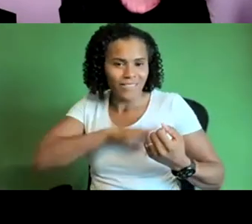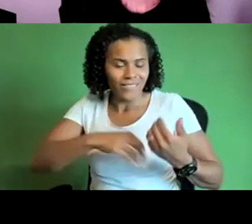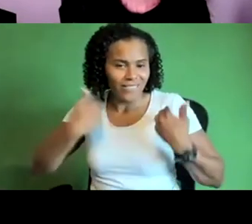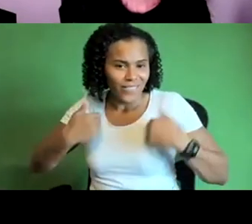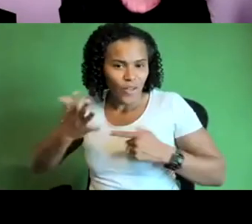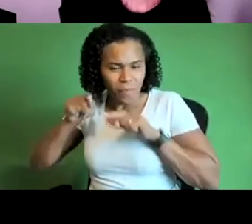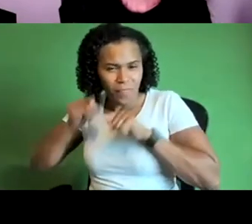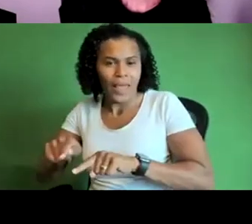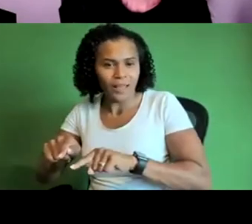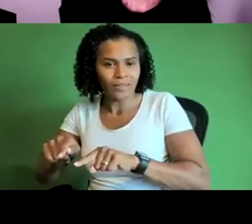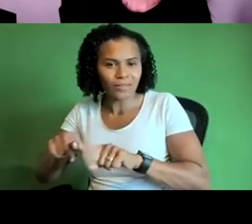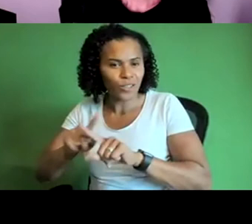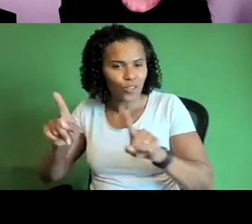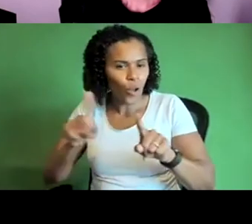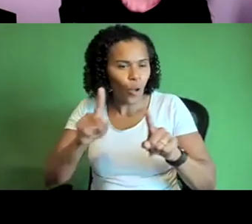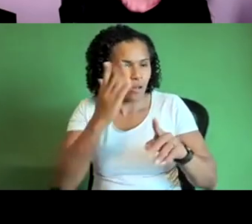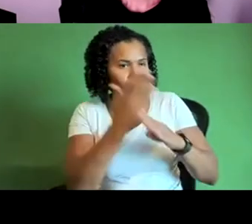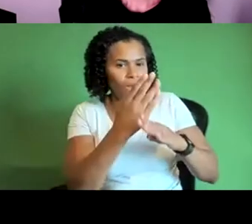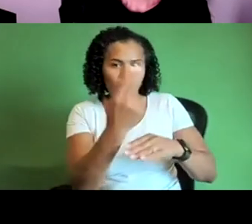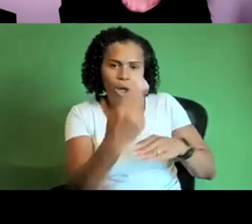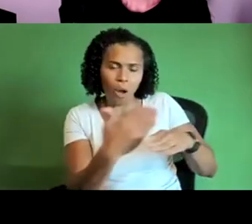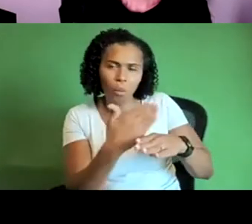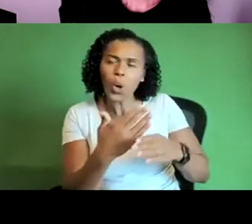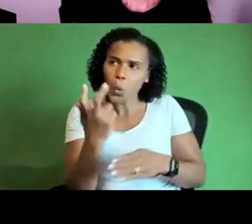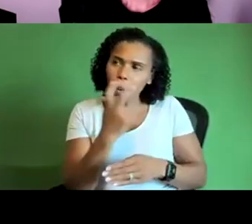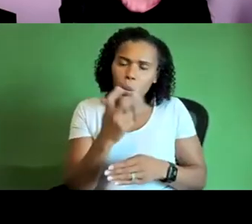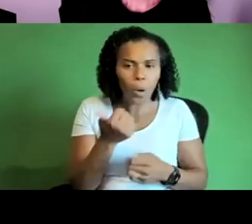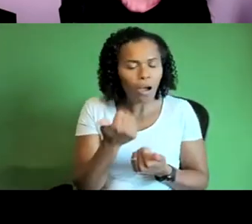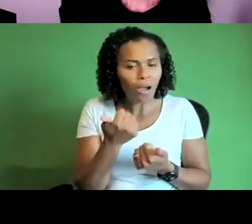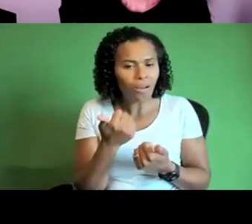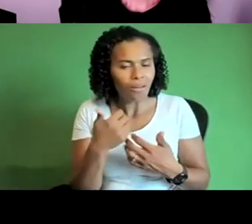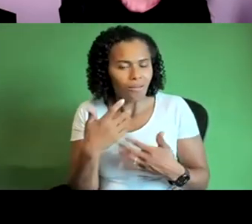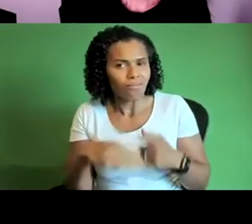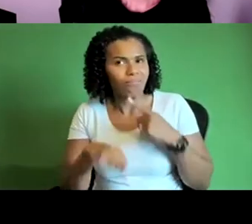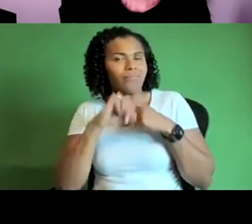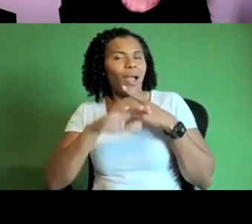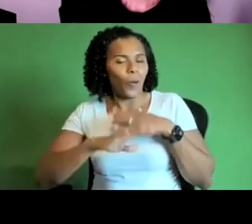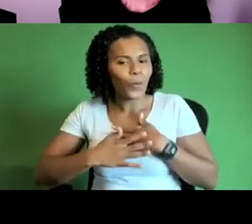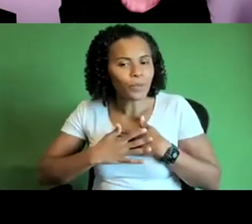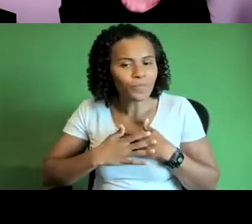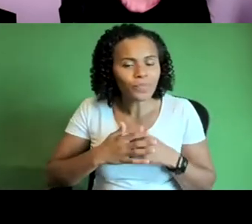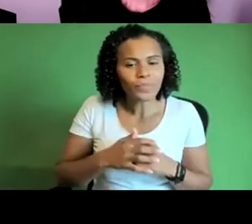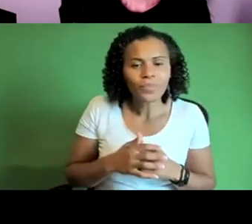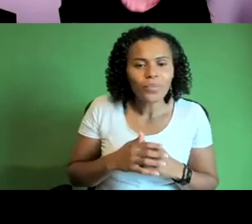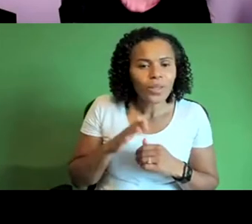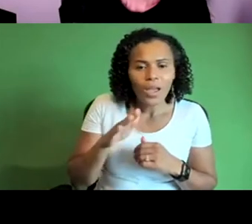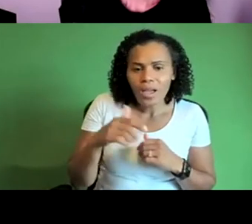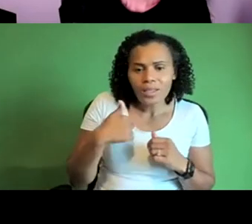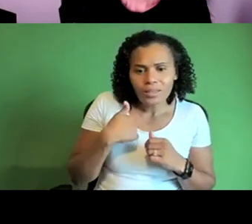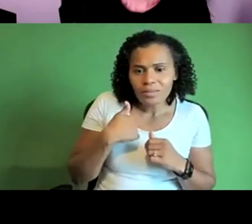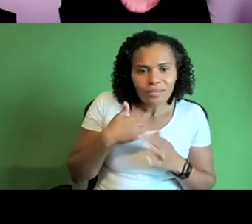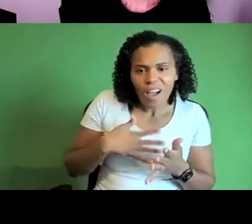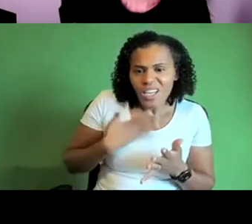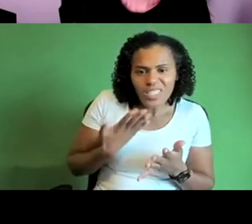of putting it um um i'm i'm i don't want to kind of monopolize this so